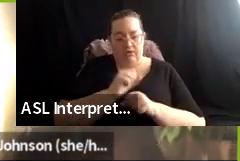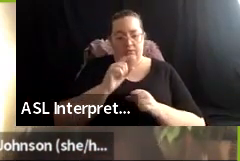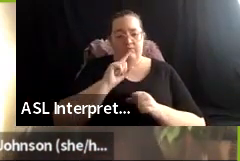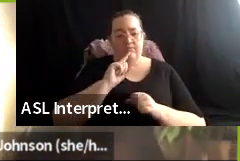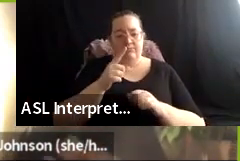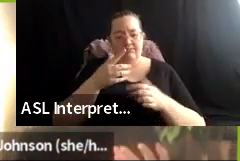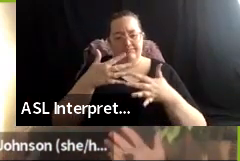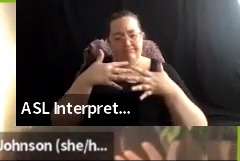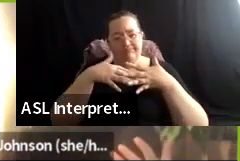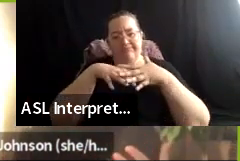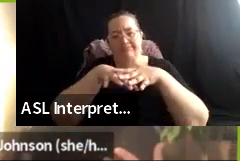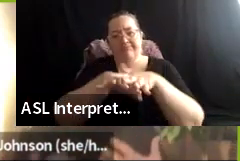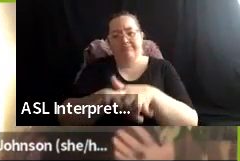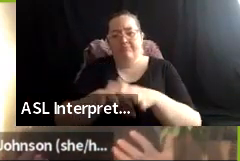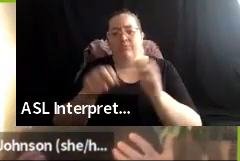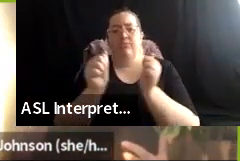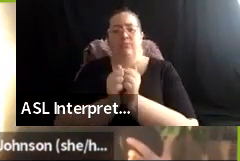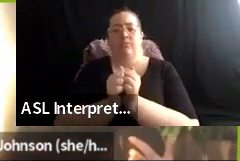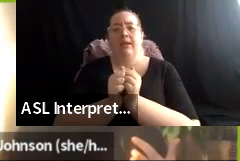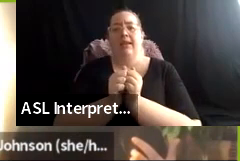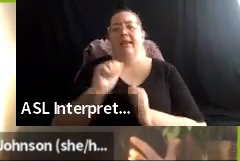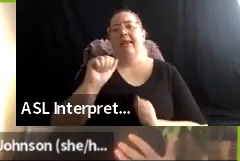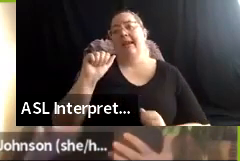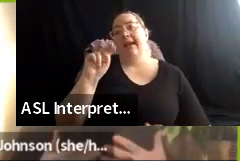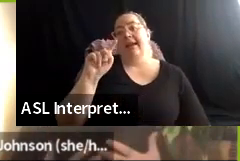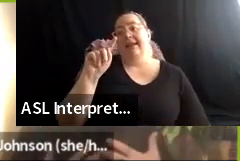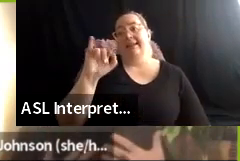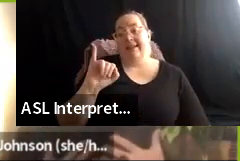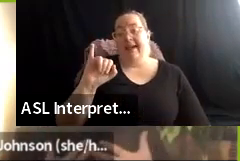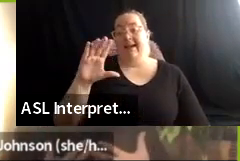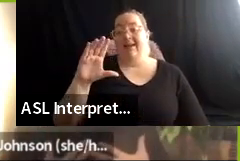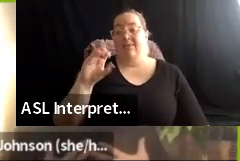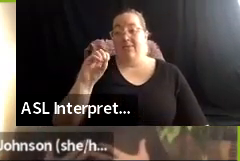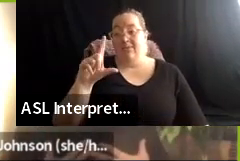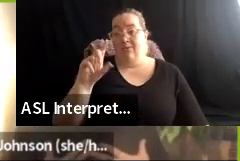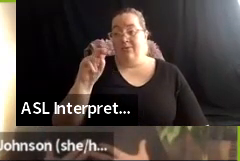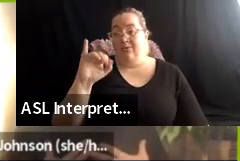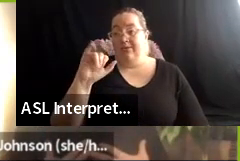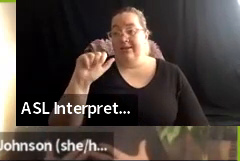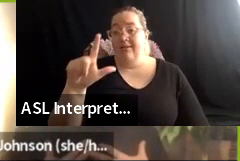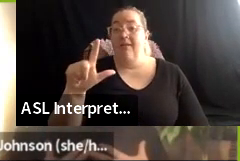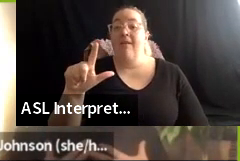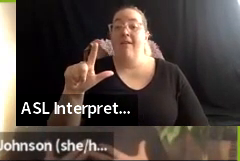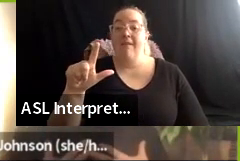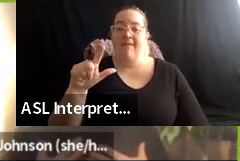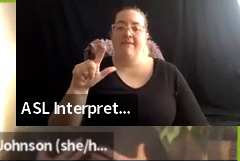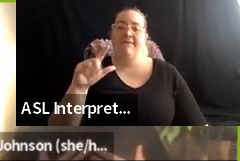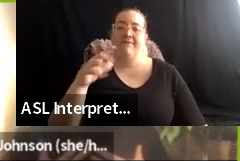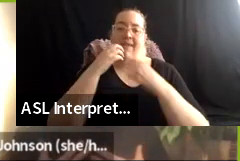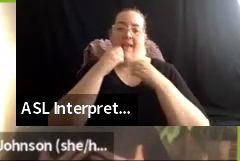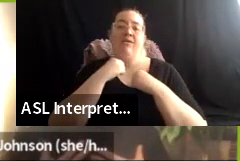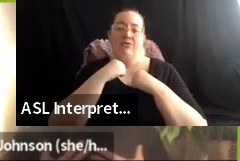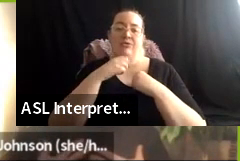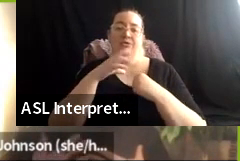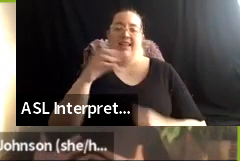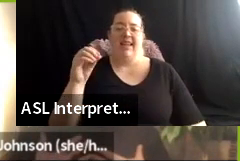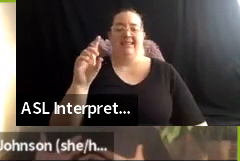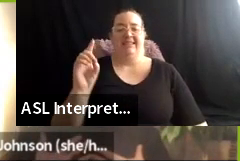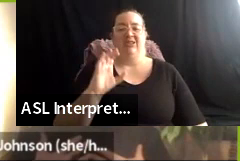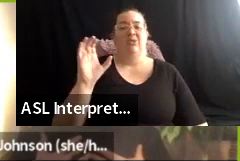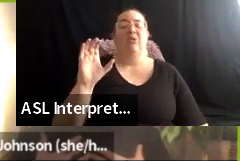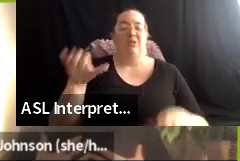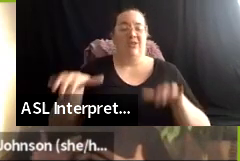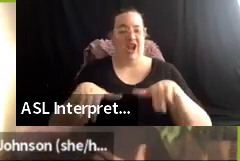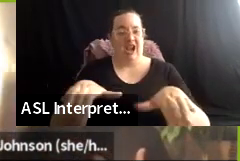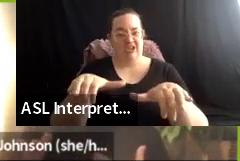with, um, anti-colonial values. Um, uh, I, I needed to, I understood that I